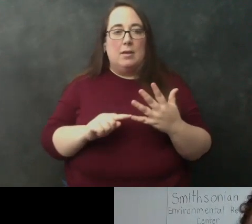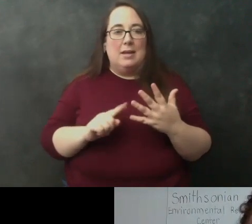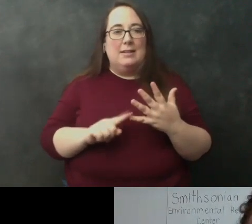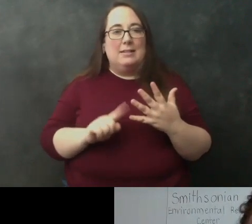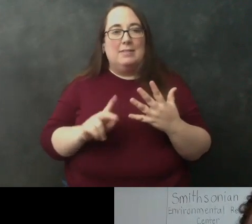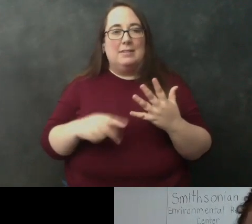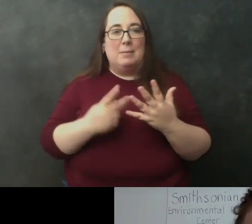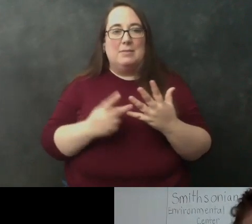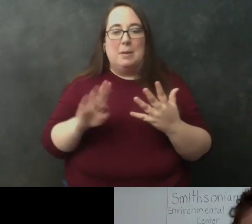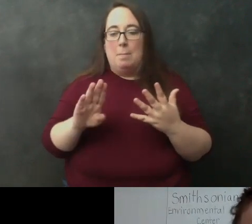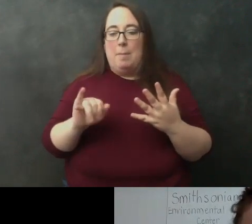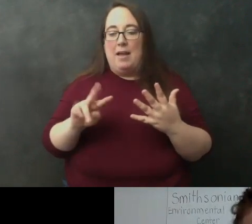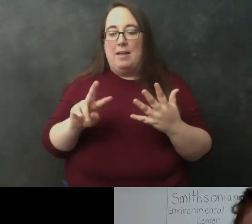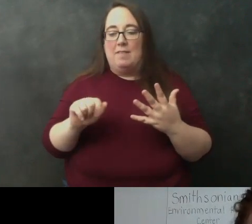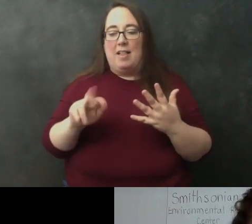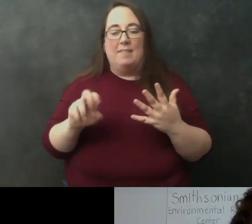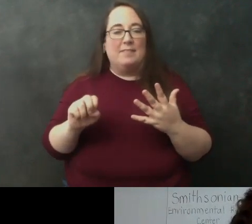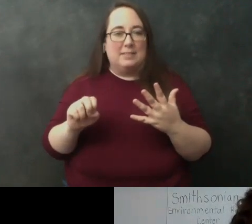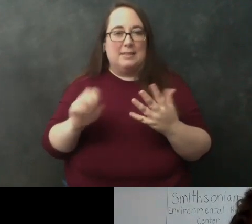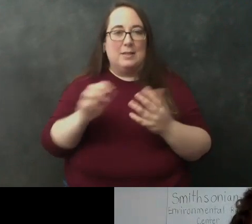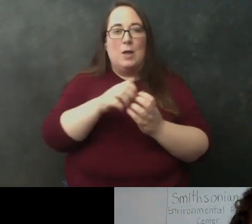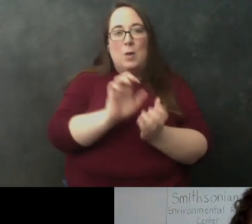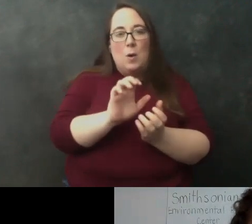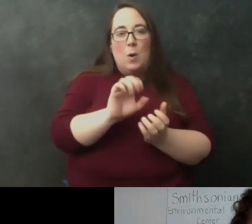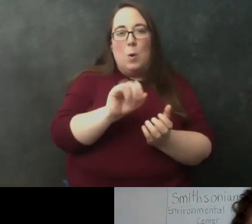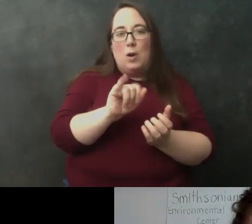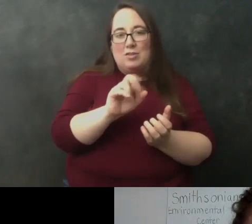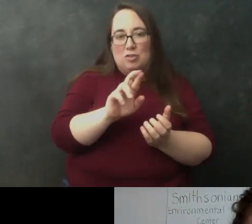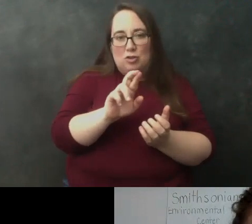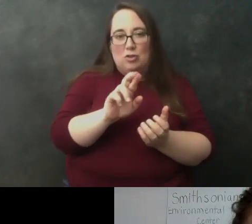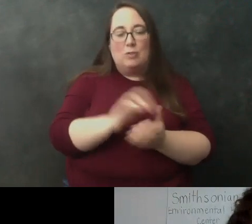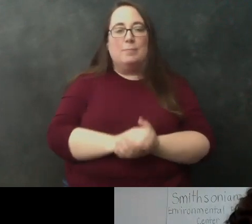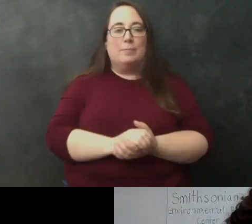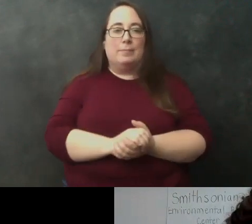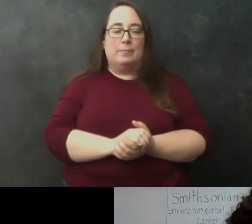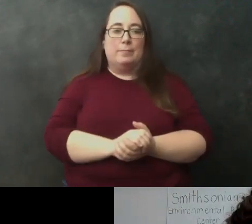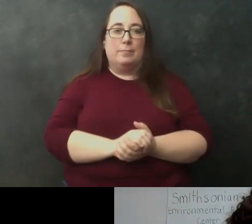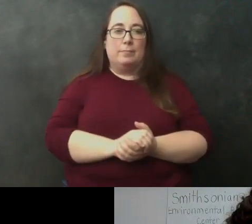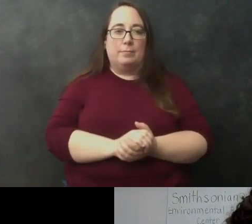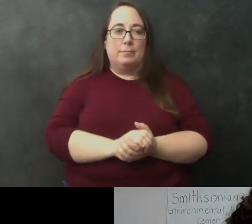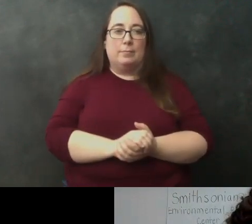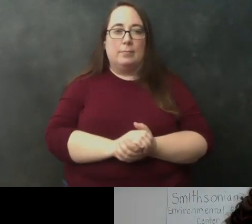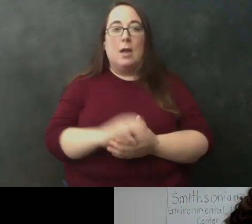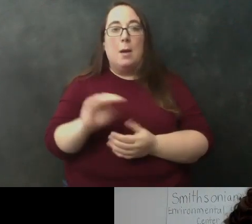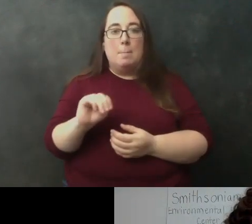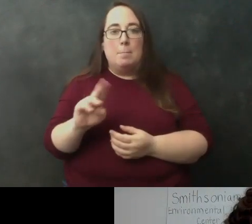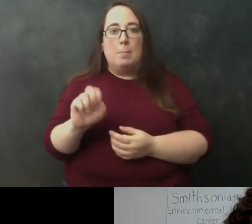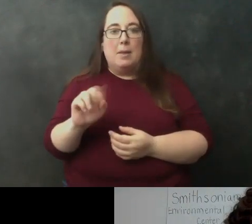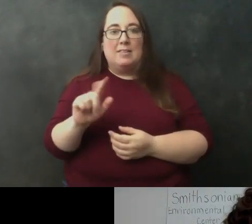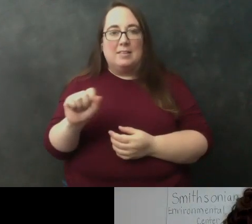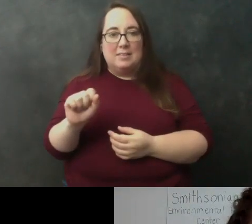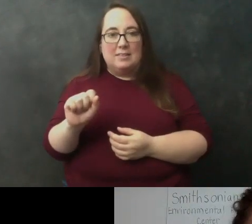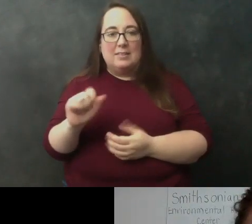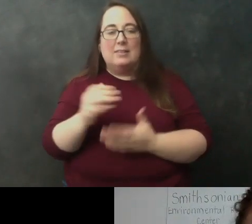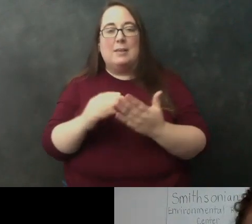bivalves so those are the um like oysters have two cups um uh mussels a couple different kinds of